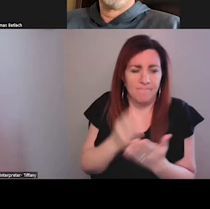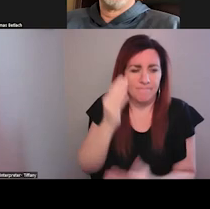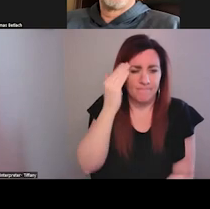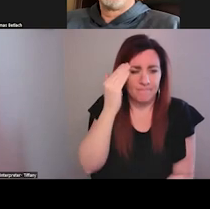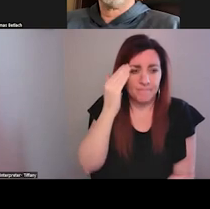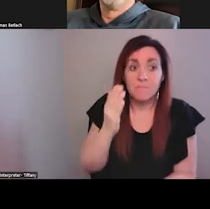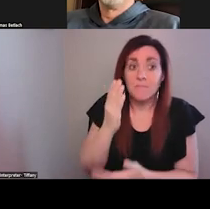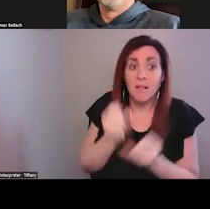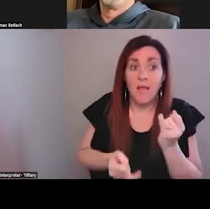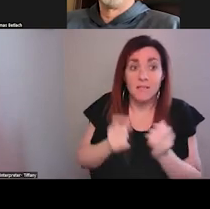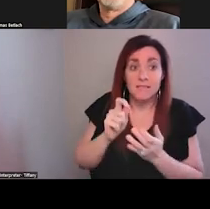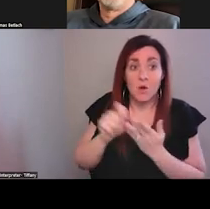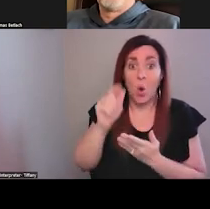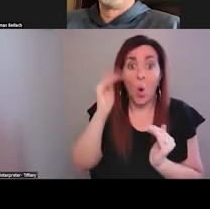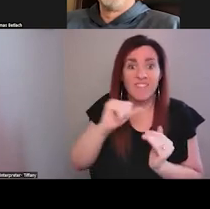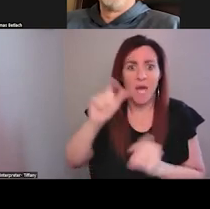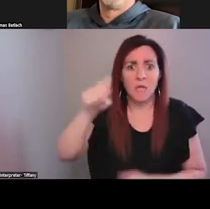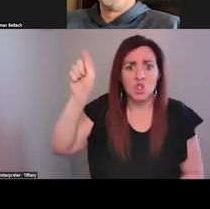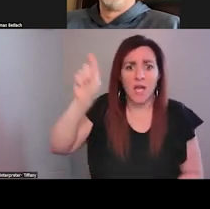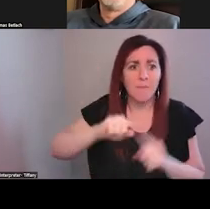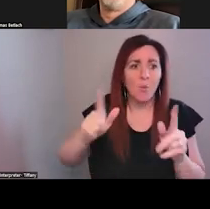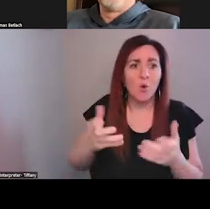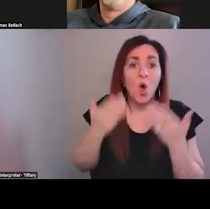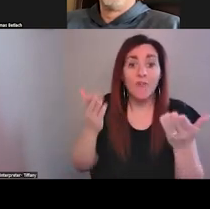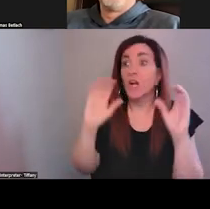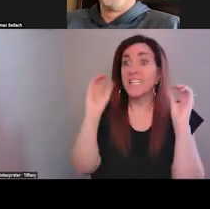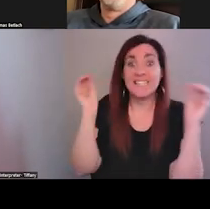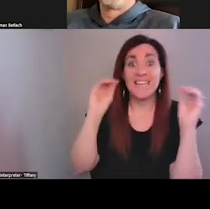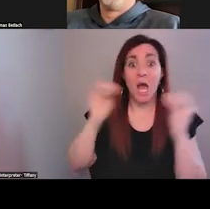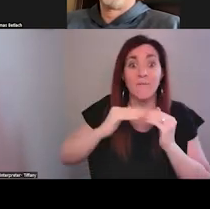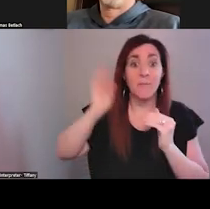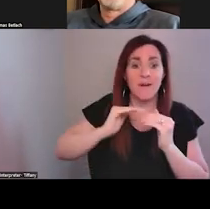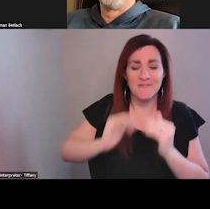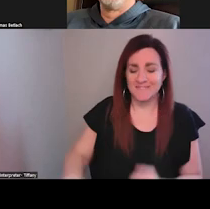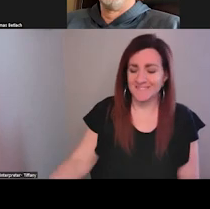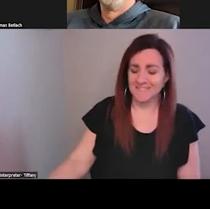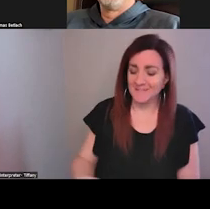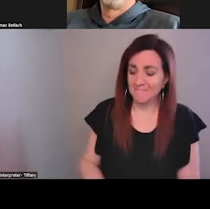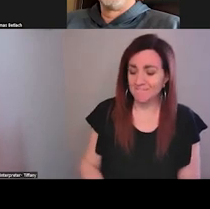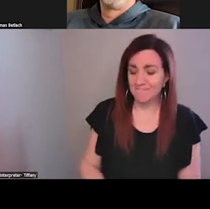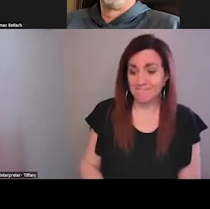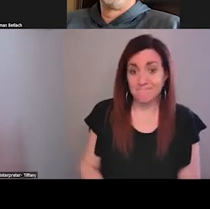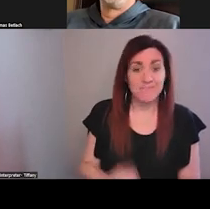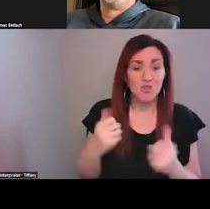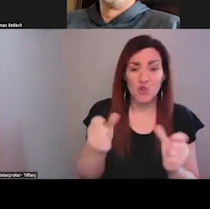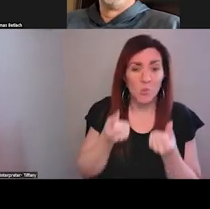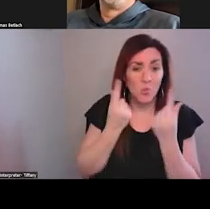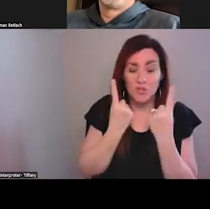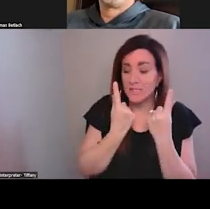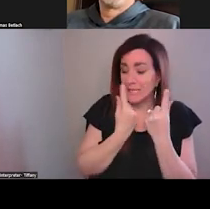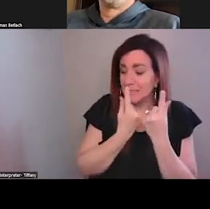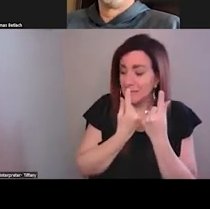hope doesn't get checked, but we just wanted to offer it is none of the above. And so just trying to get an understanding of if